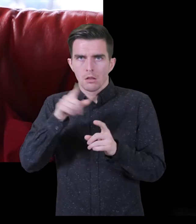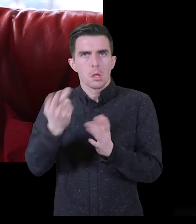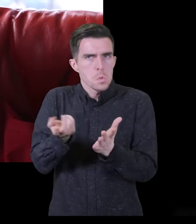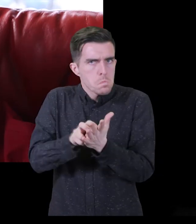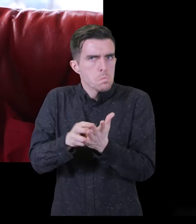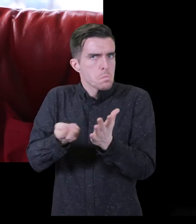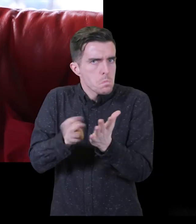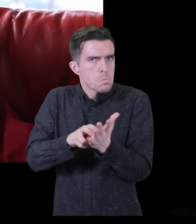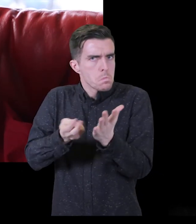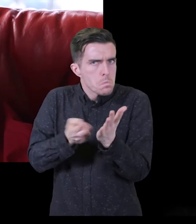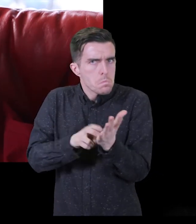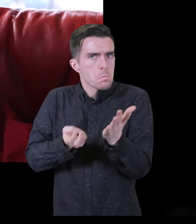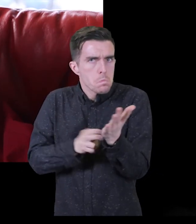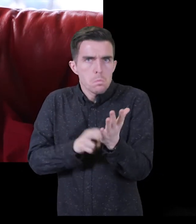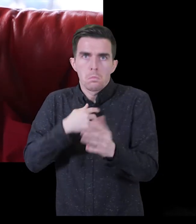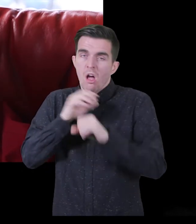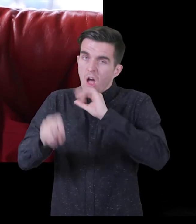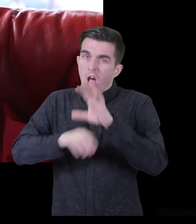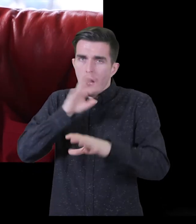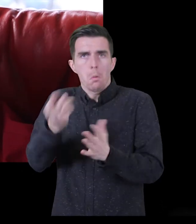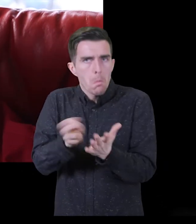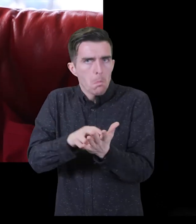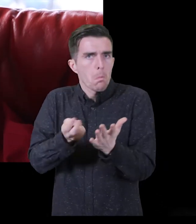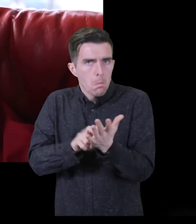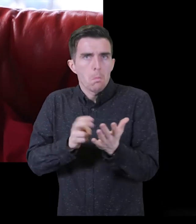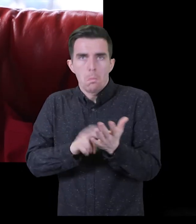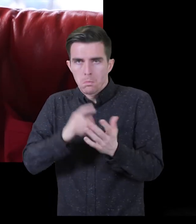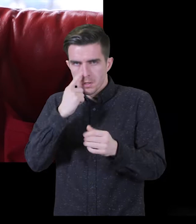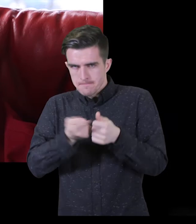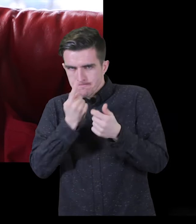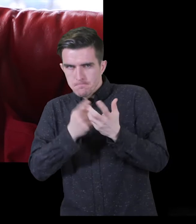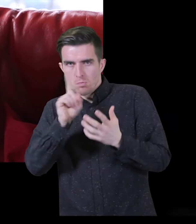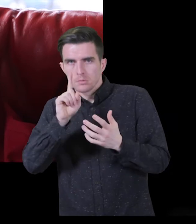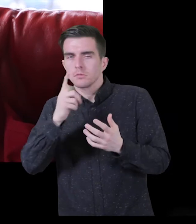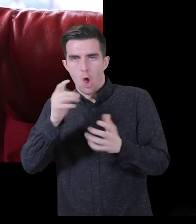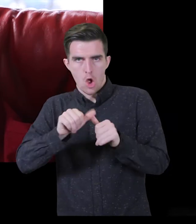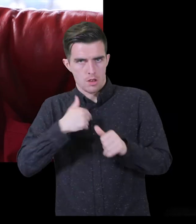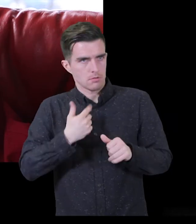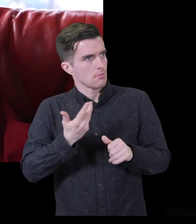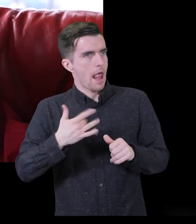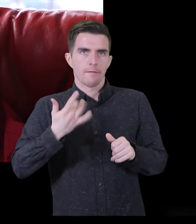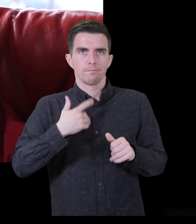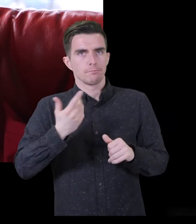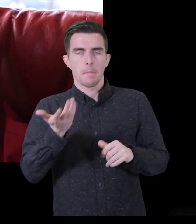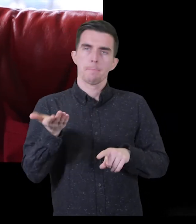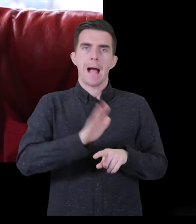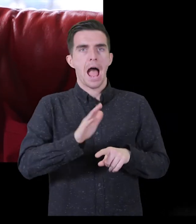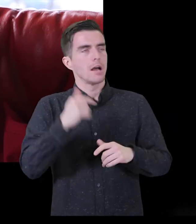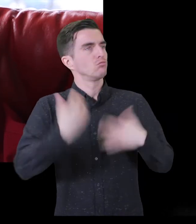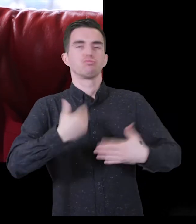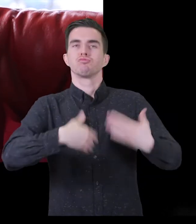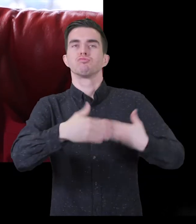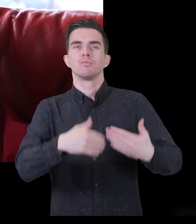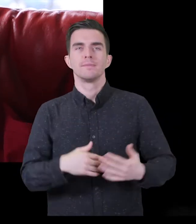various facets of my life. She was making notes whilst I